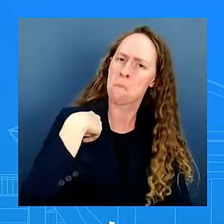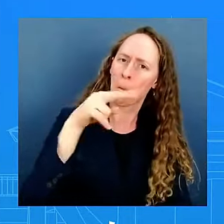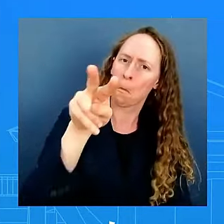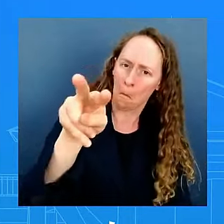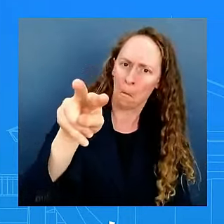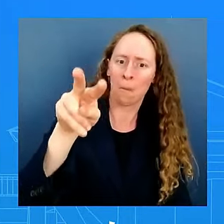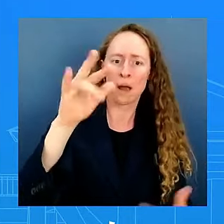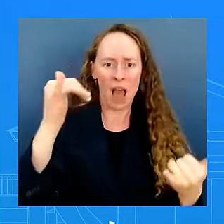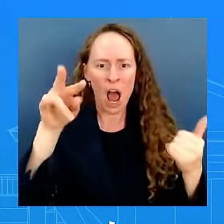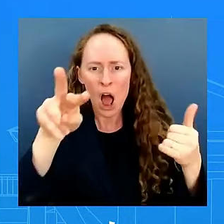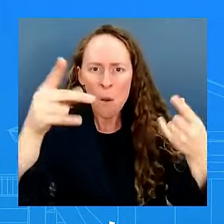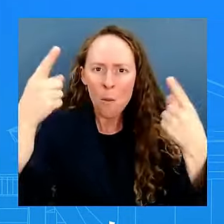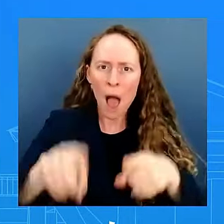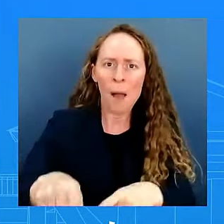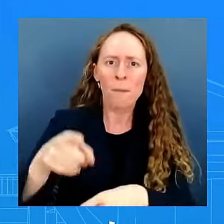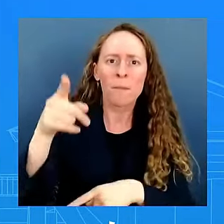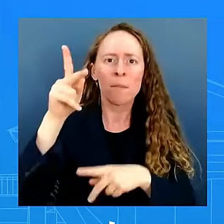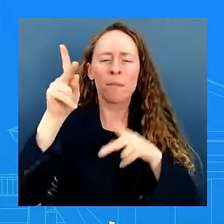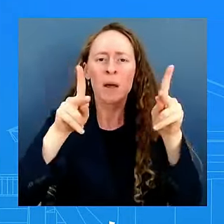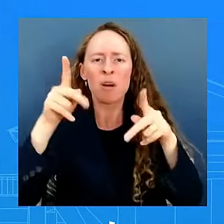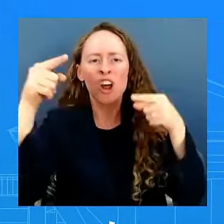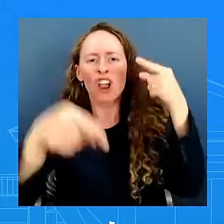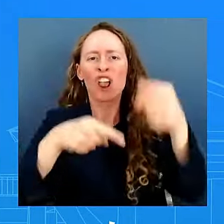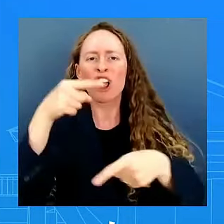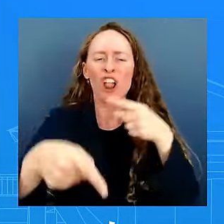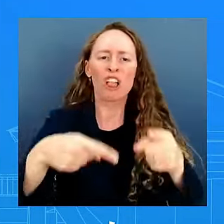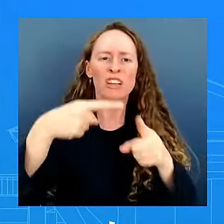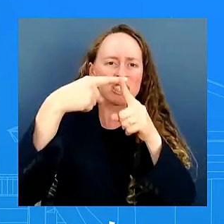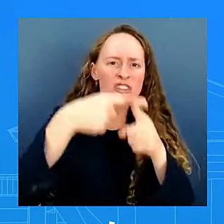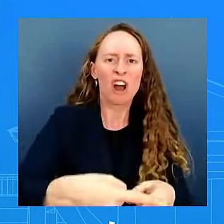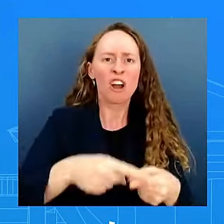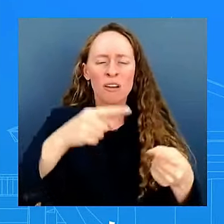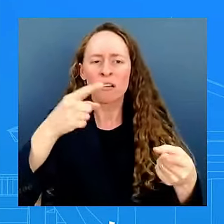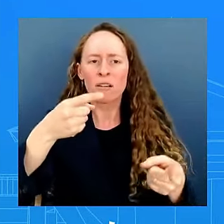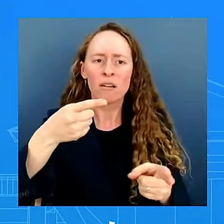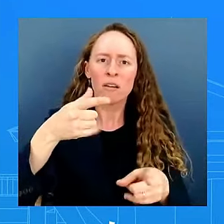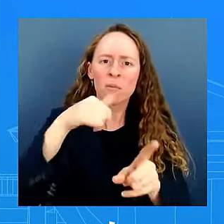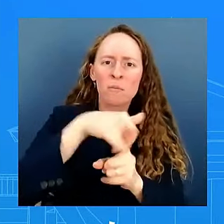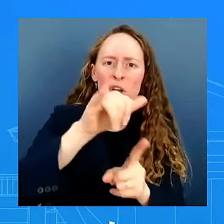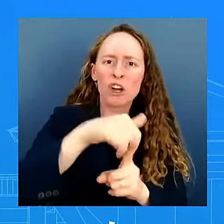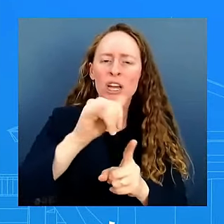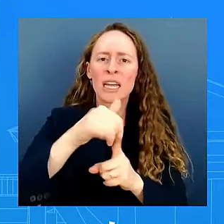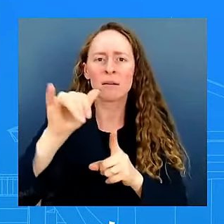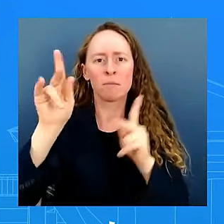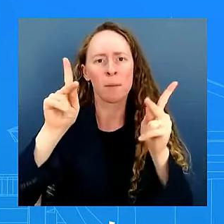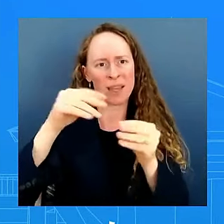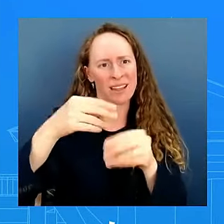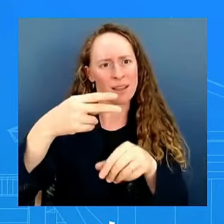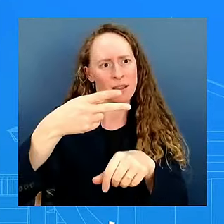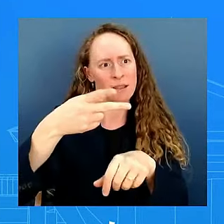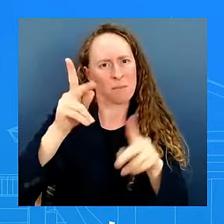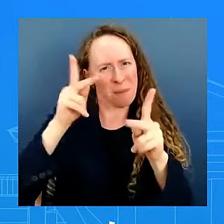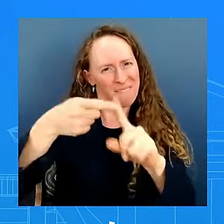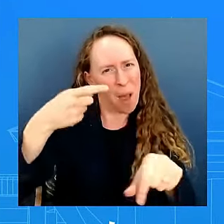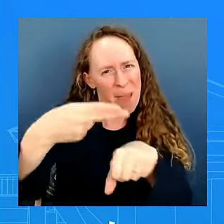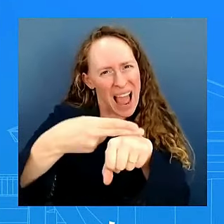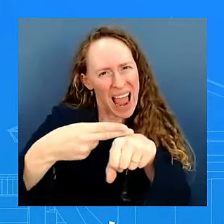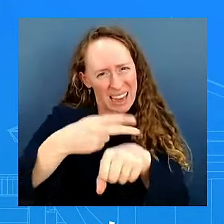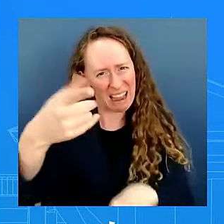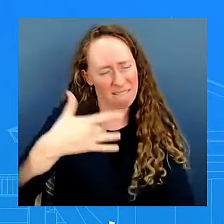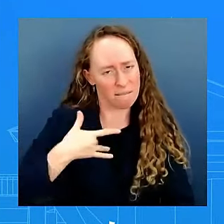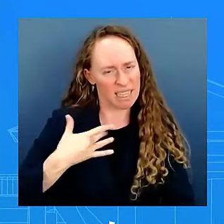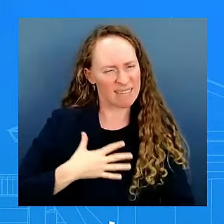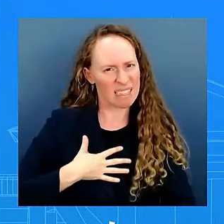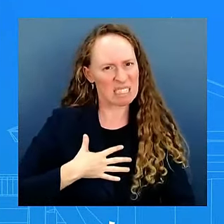i take it personally when any community any vulnerable community is attacked not just not